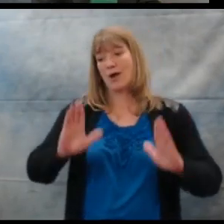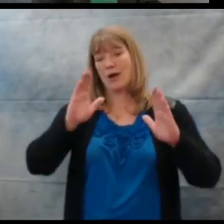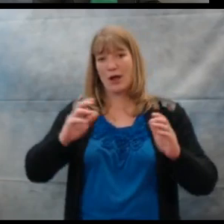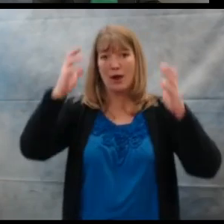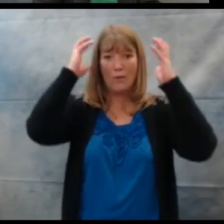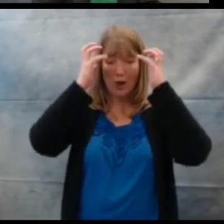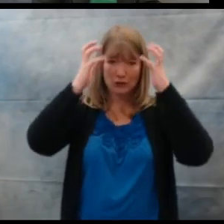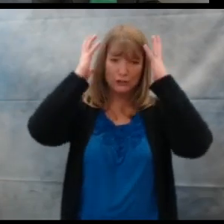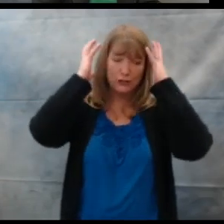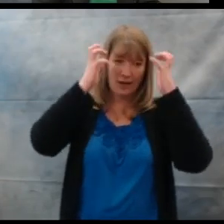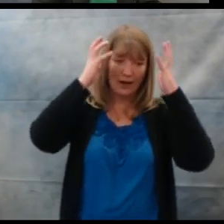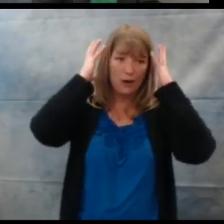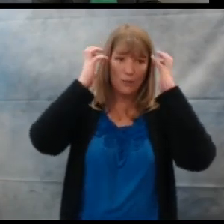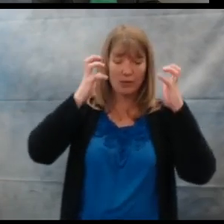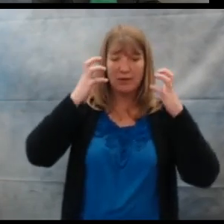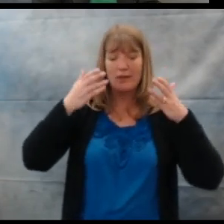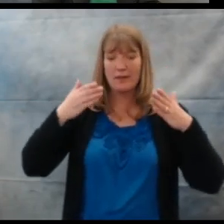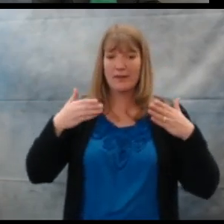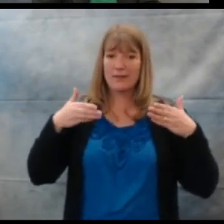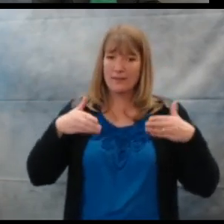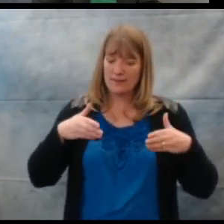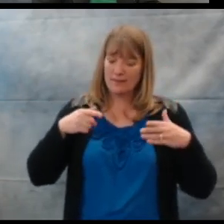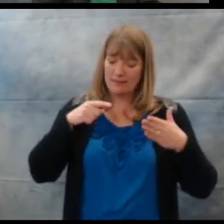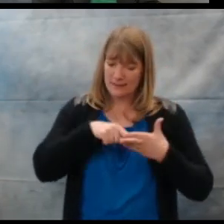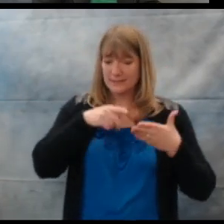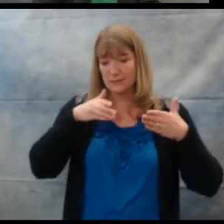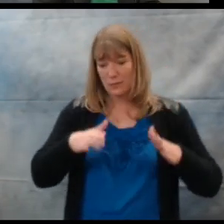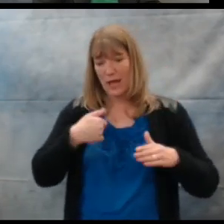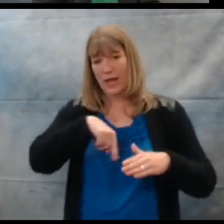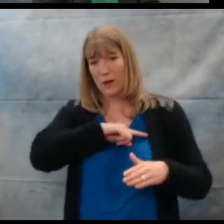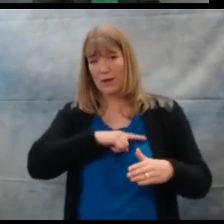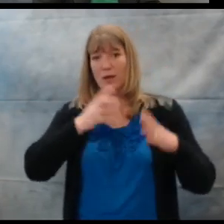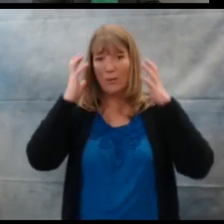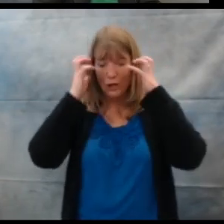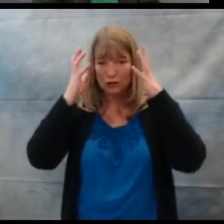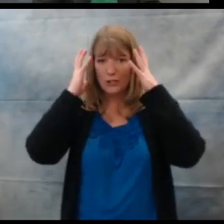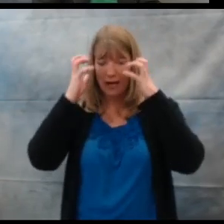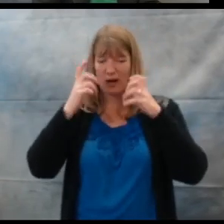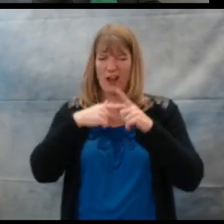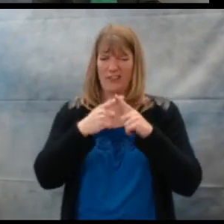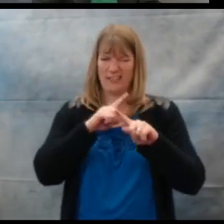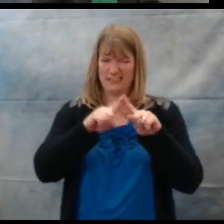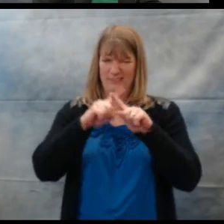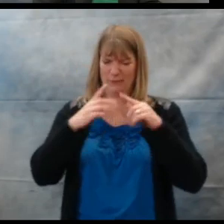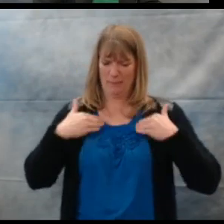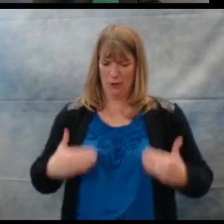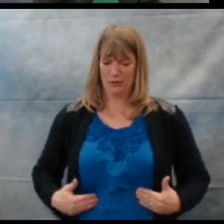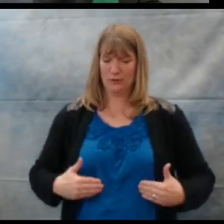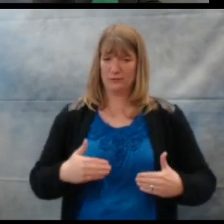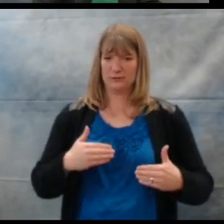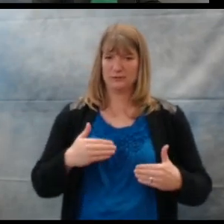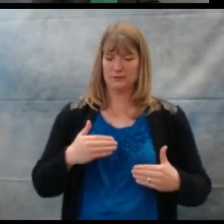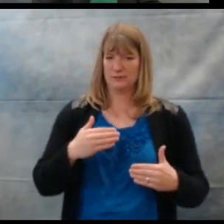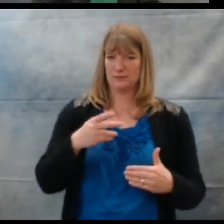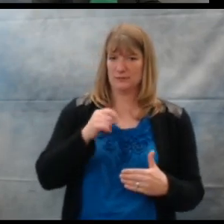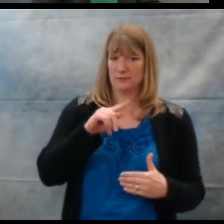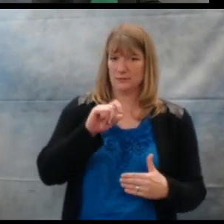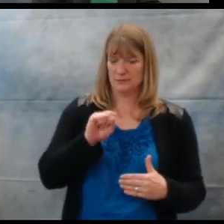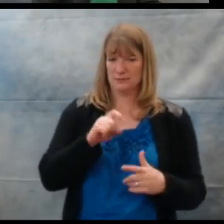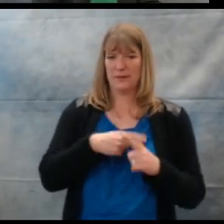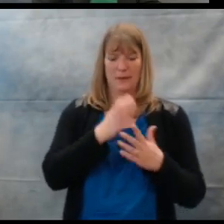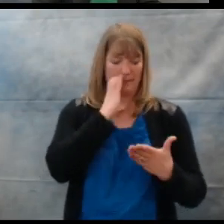the way we wash our hair, wash our hair, wash our hair. Go through different body parts as you sing that song,